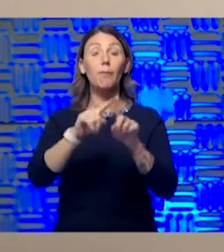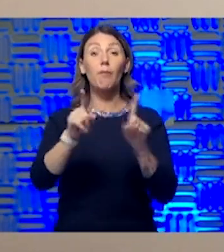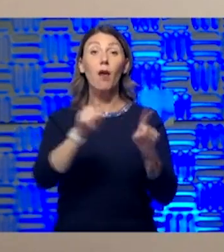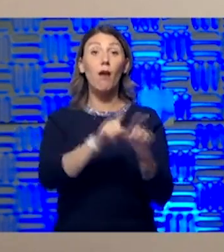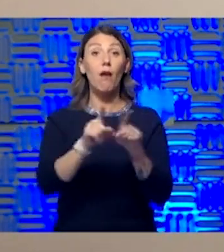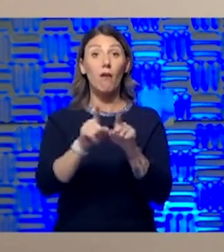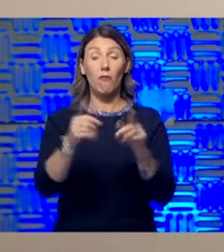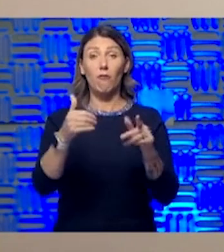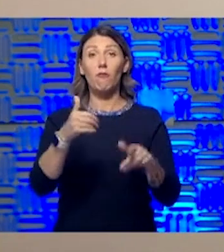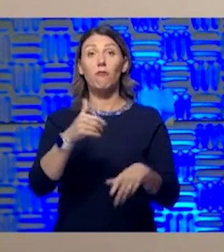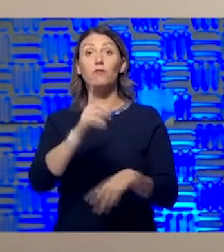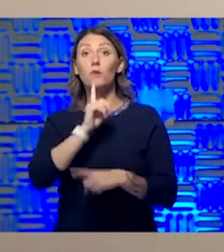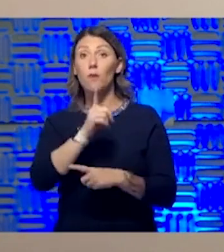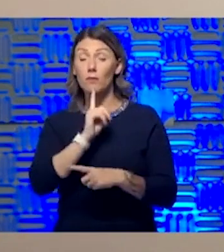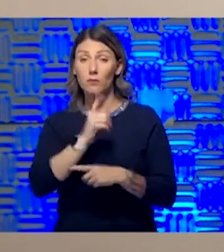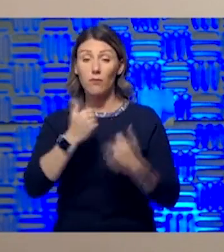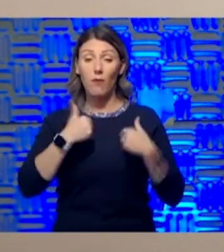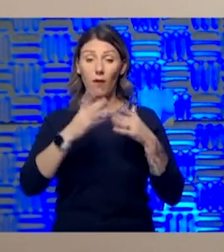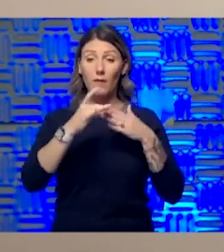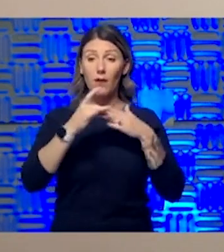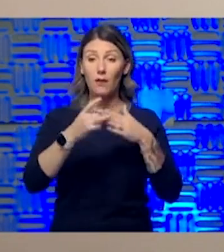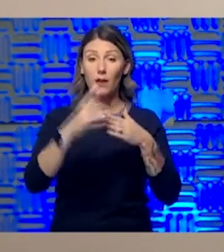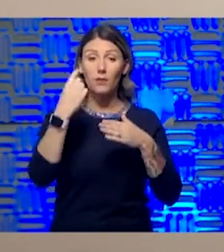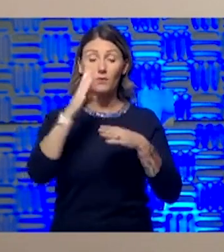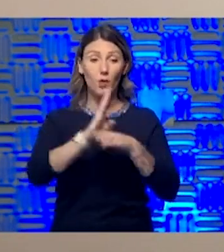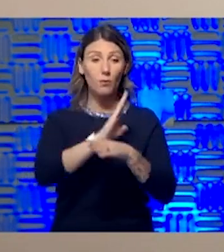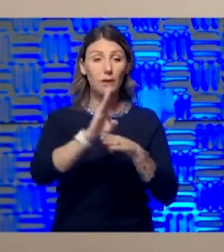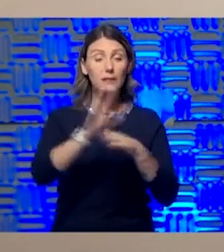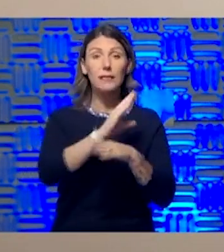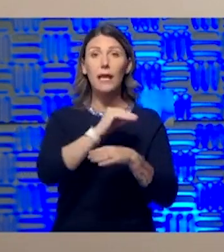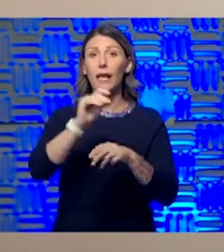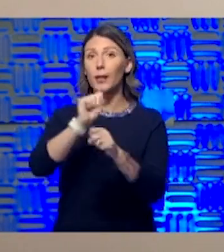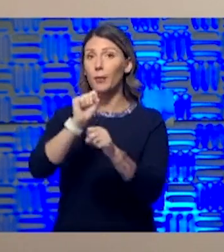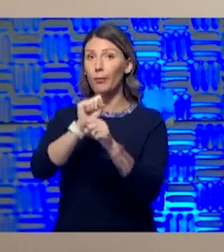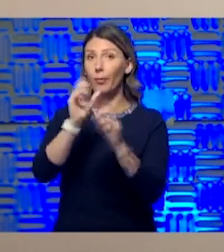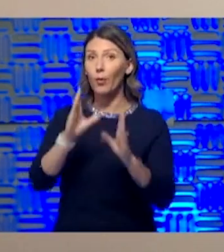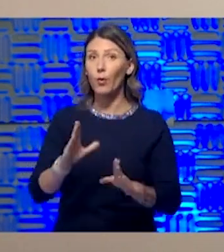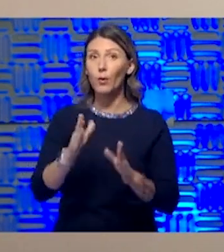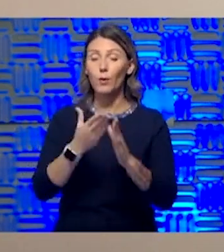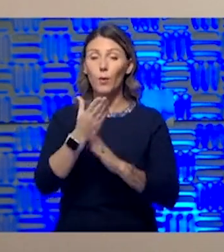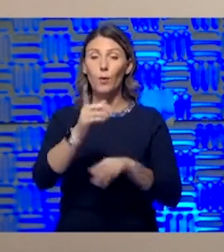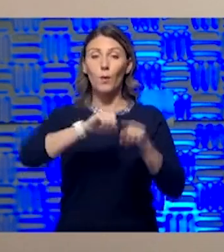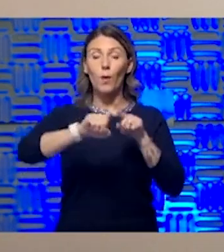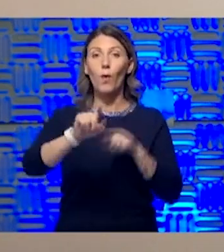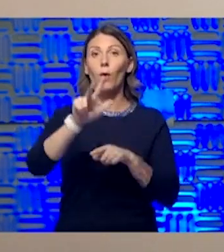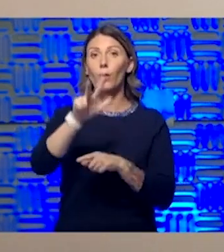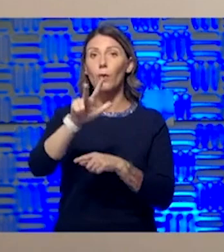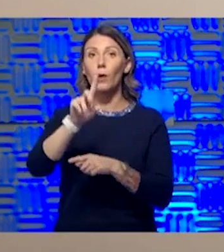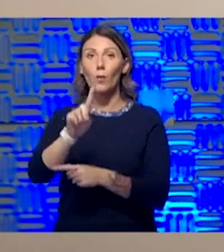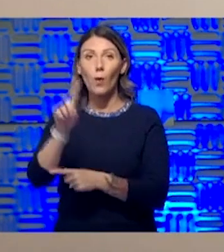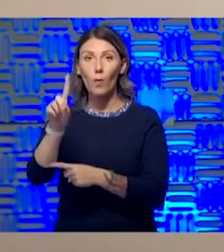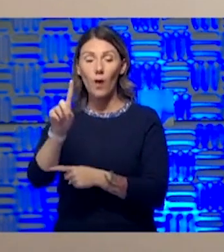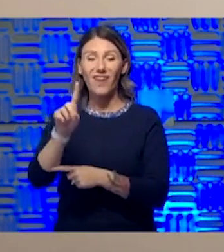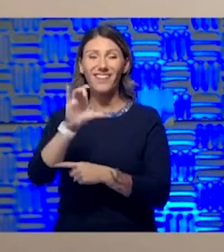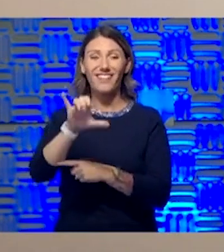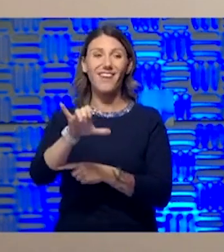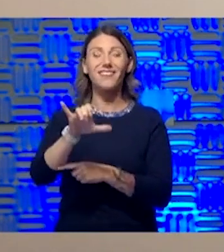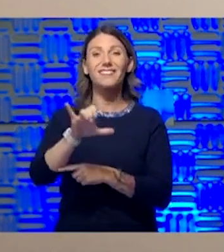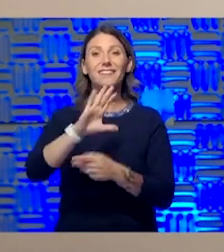for businesses and employees through our 311 hotline, which is the city-county-government